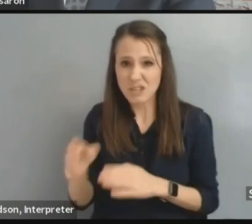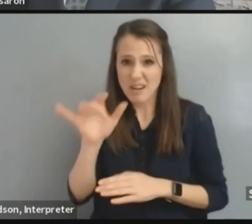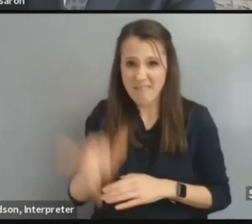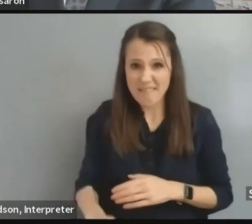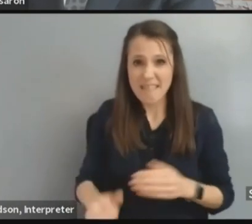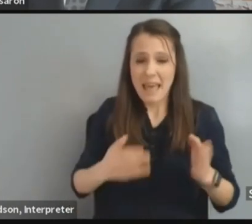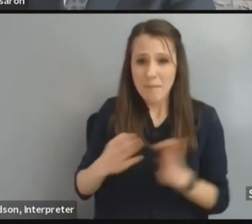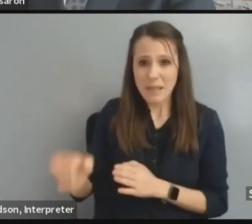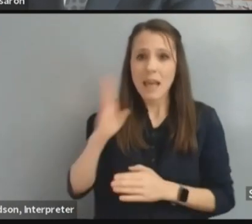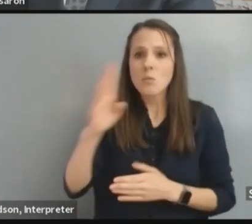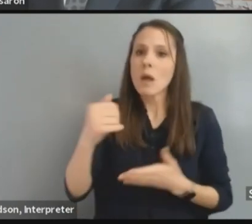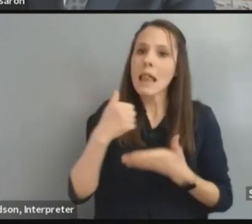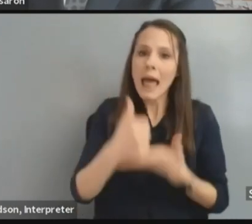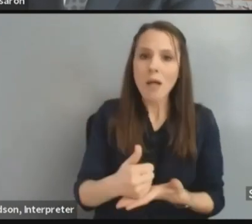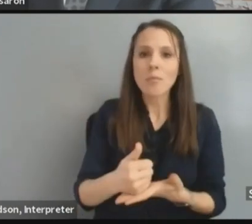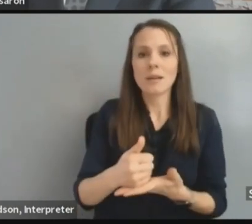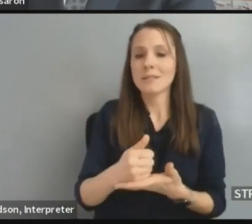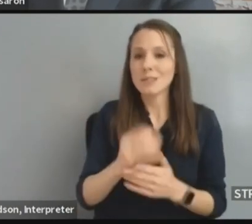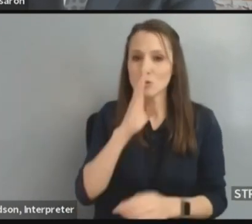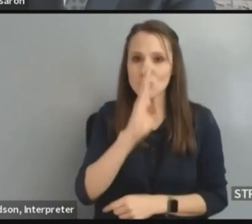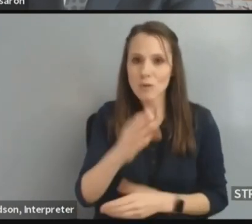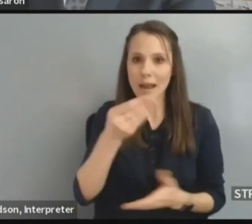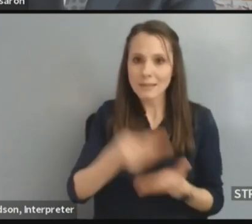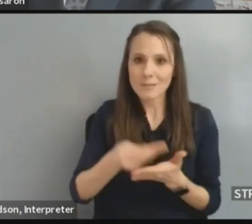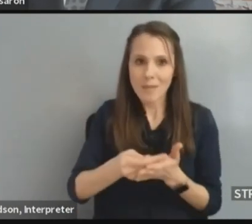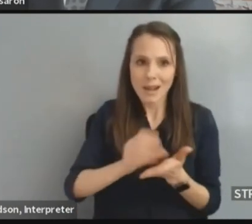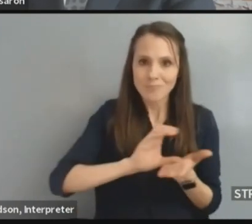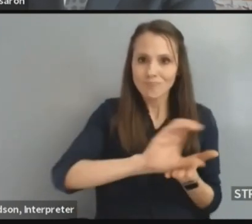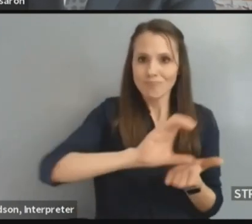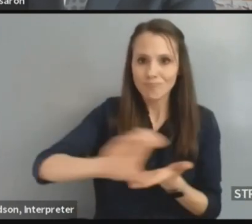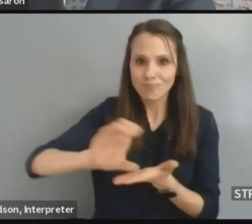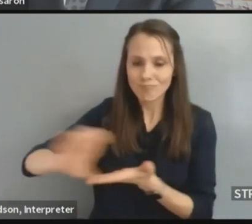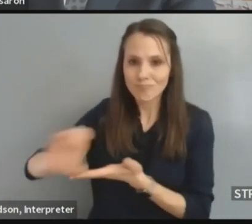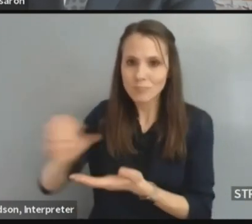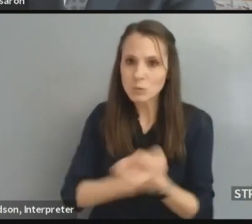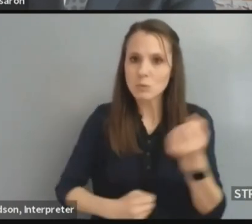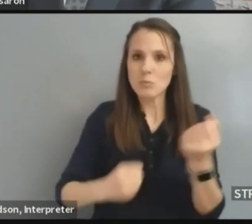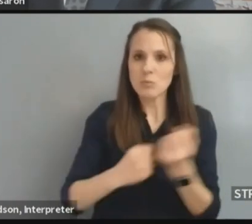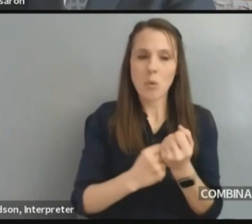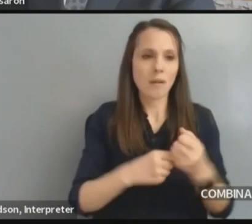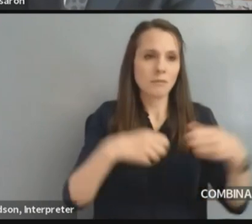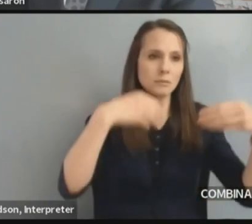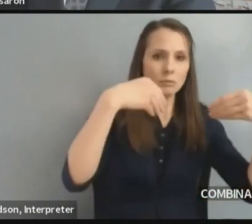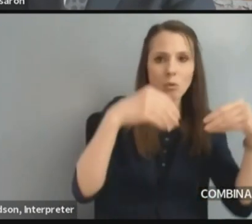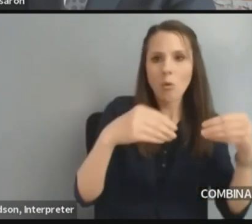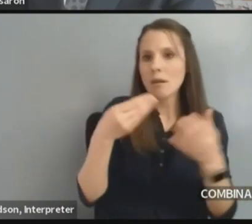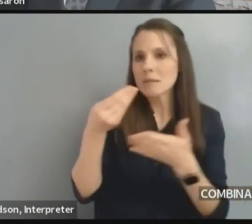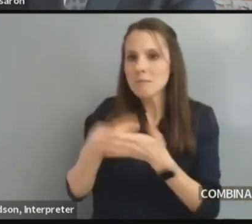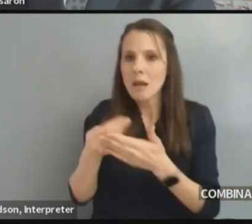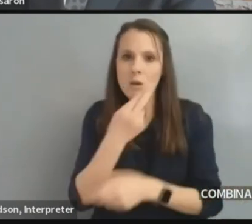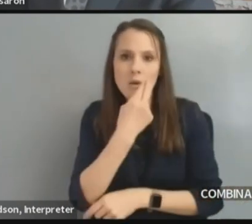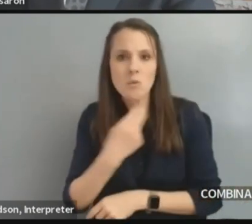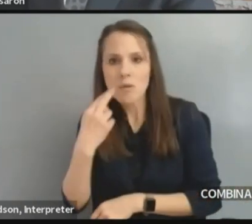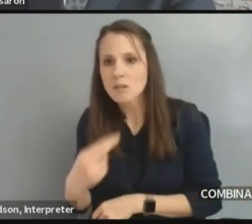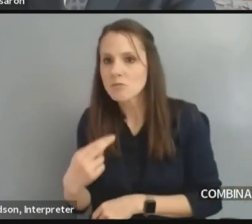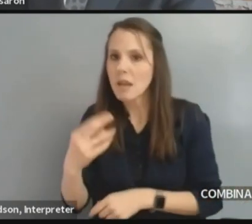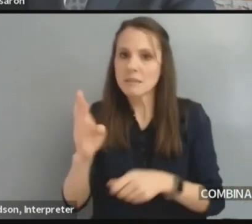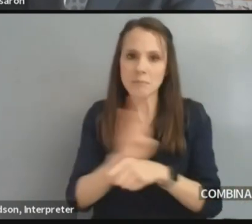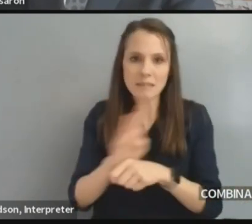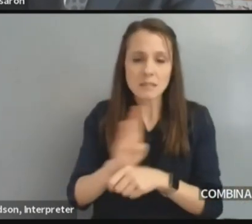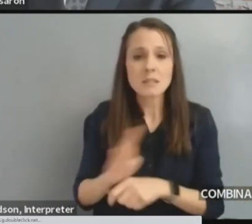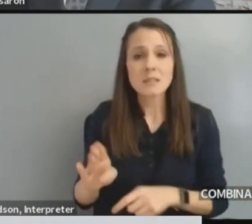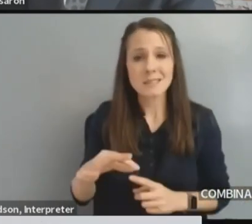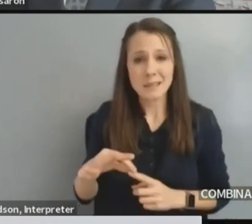and direct grants to support retailers and restaurants. There is also proposed funding for support for our smallest